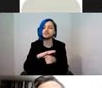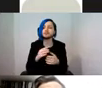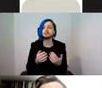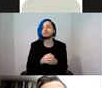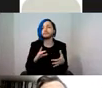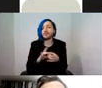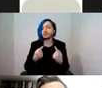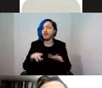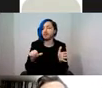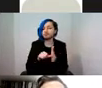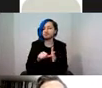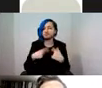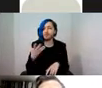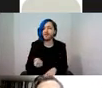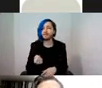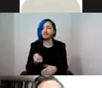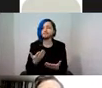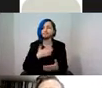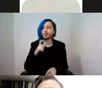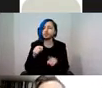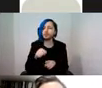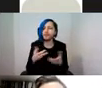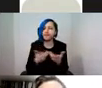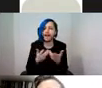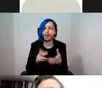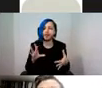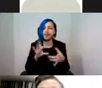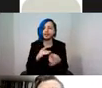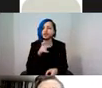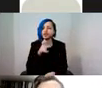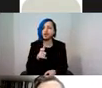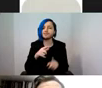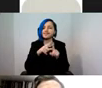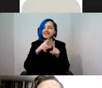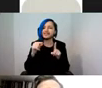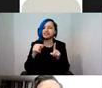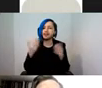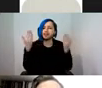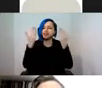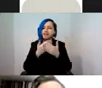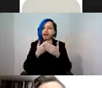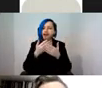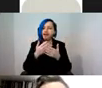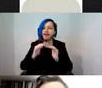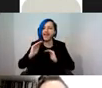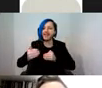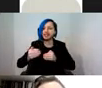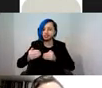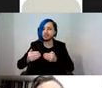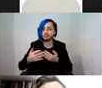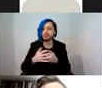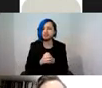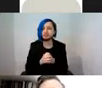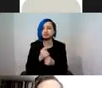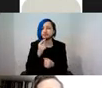at the moment. And I wanted to do that in relation to this term, the digital dark age, potentially